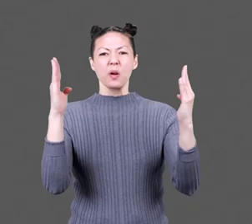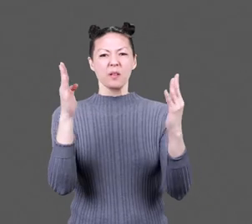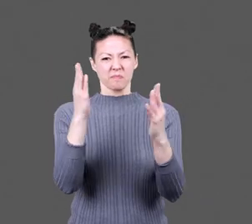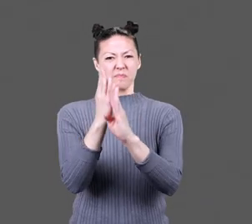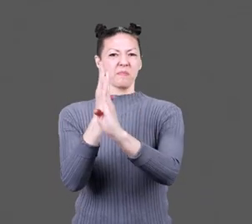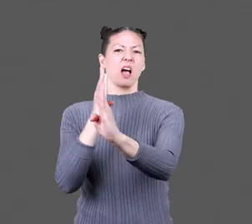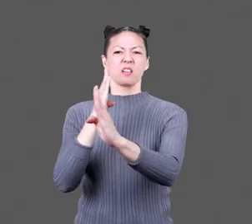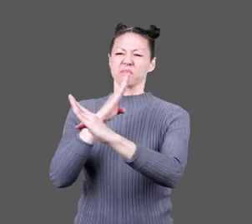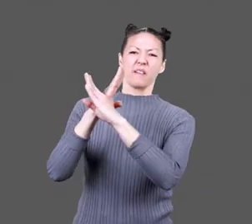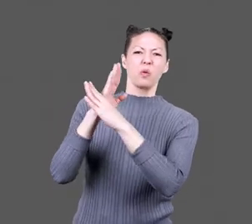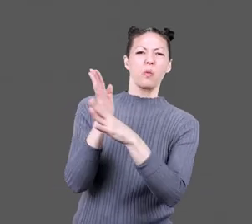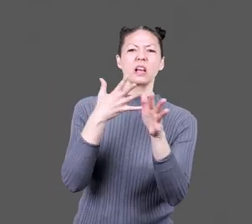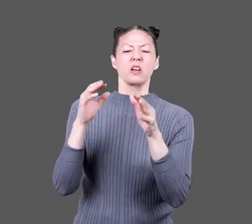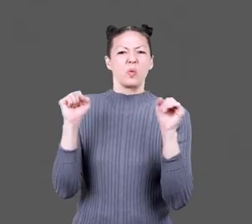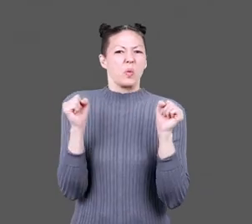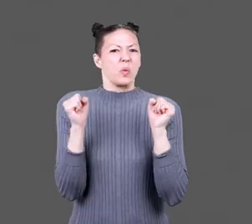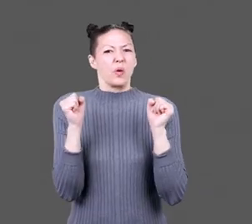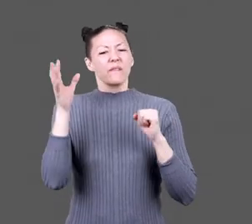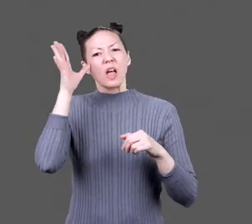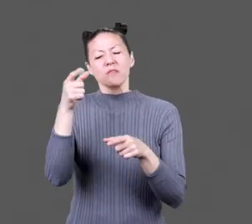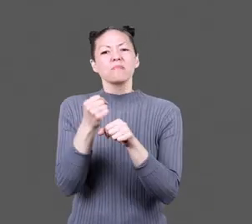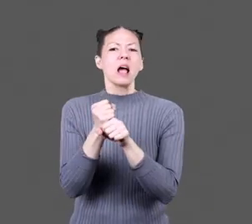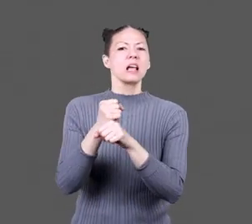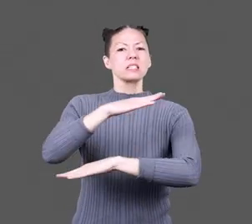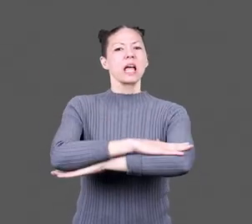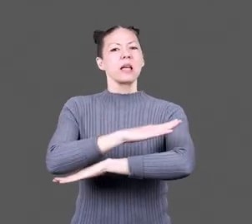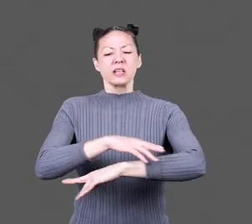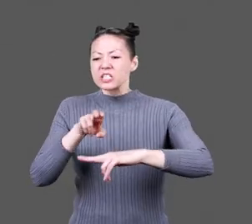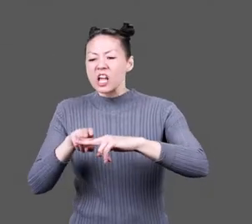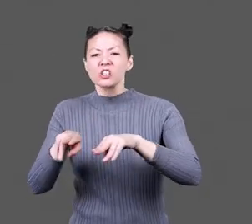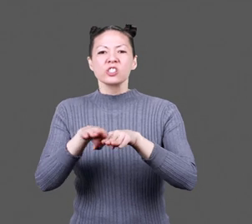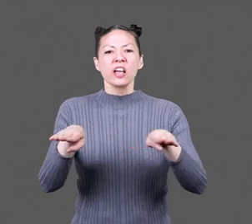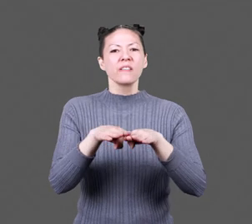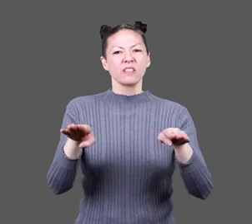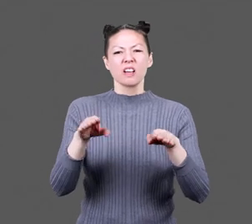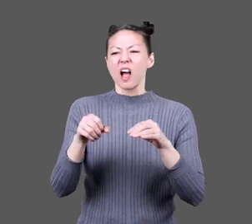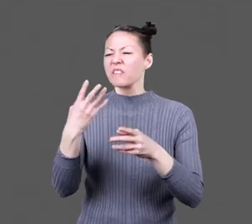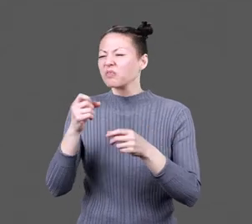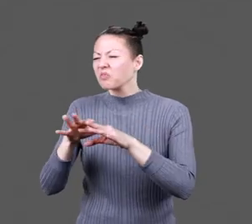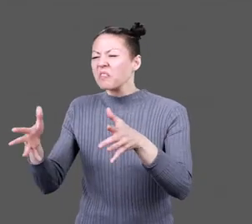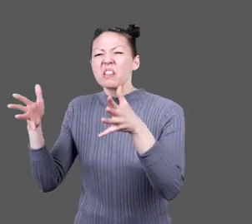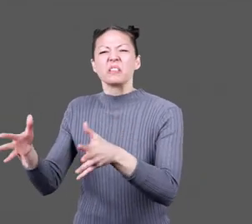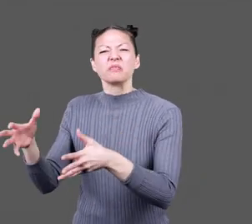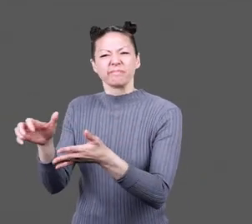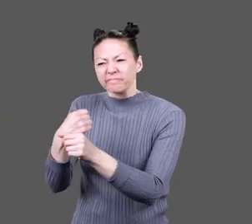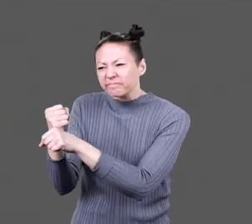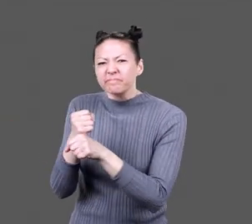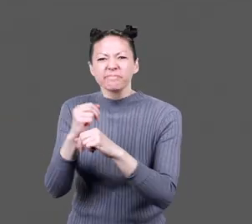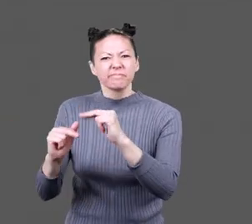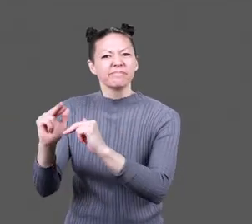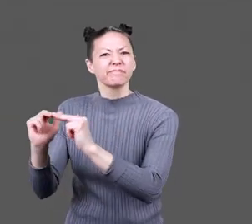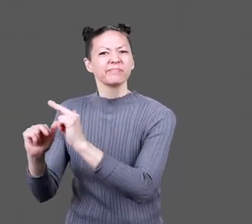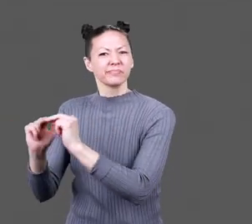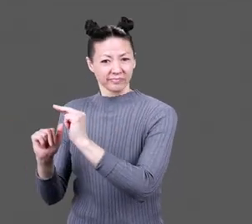between the boards to block out the wind and the cold. Father made a table, chairs, and shelves out of scrap lumber he found